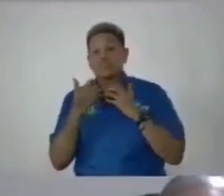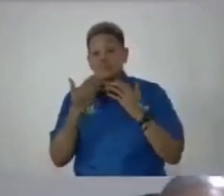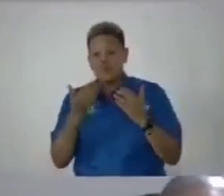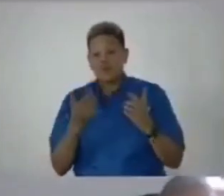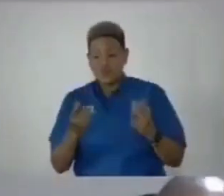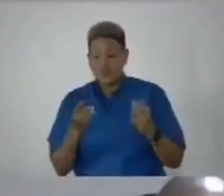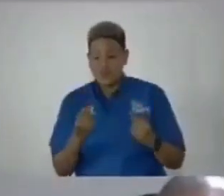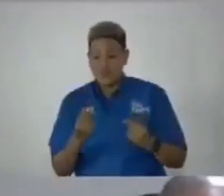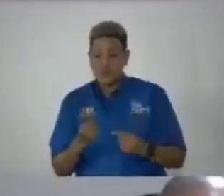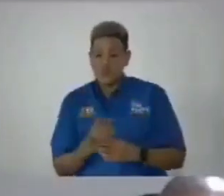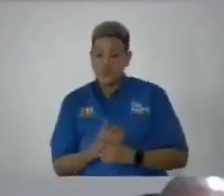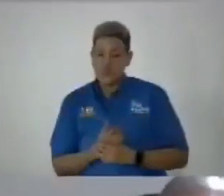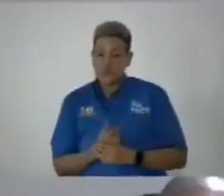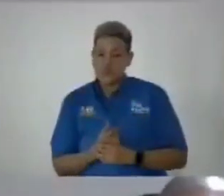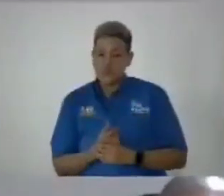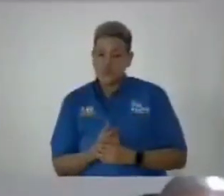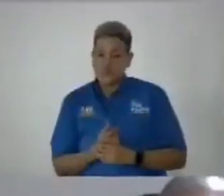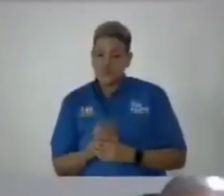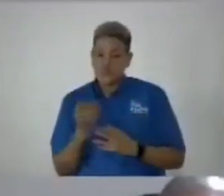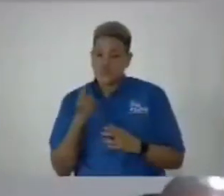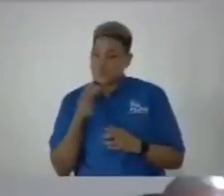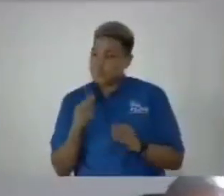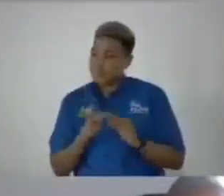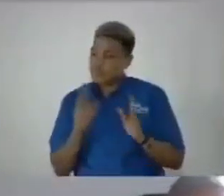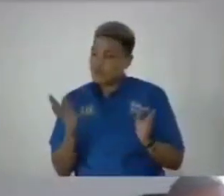No, no, no. to be very clear. No,